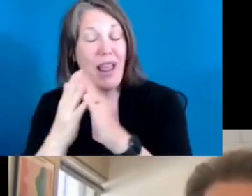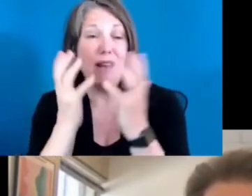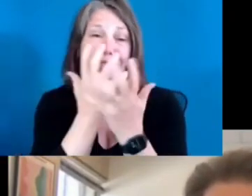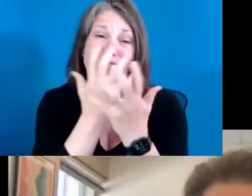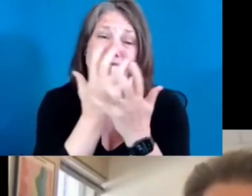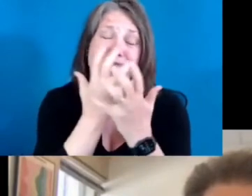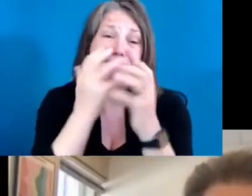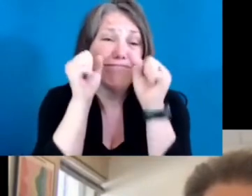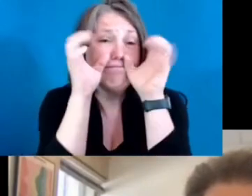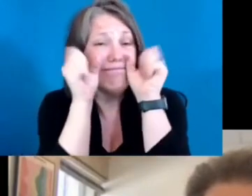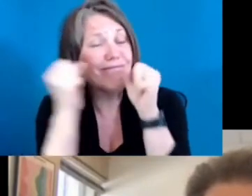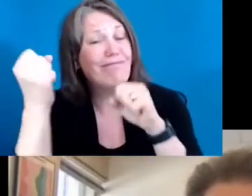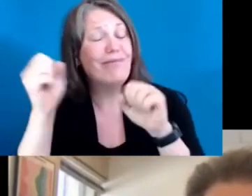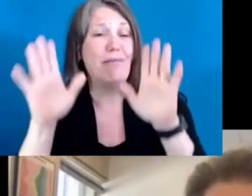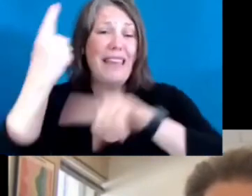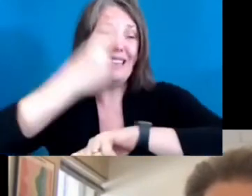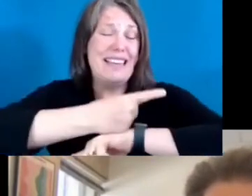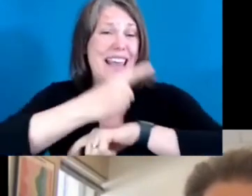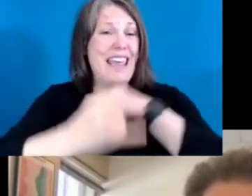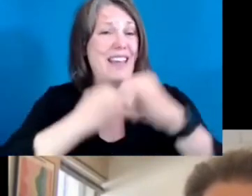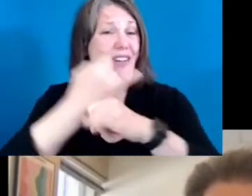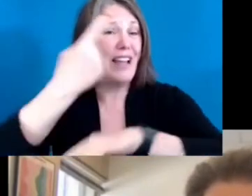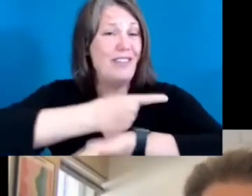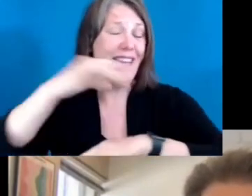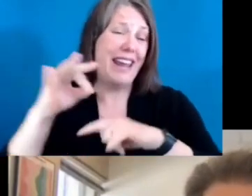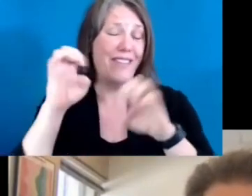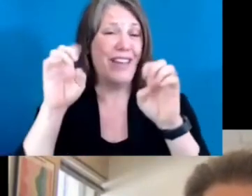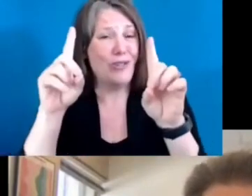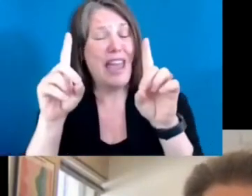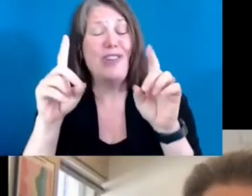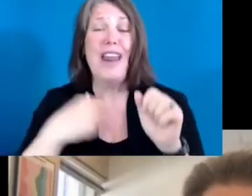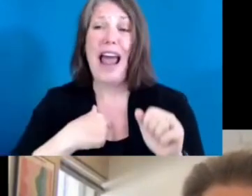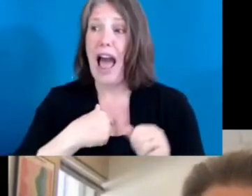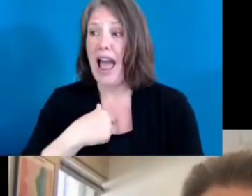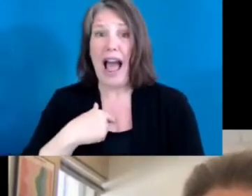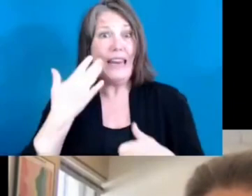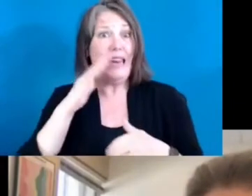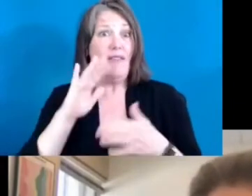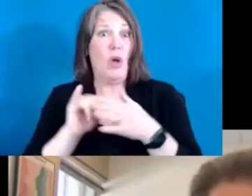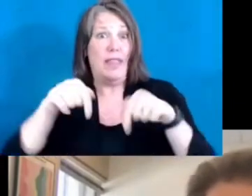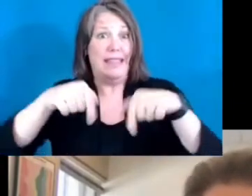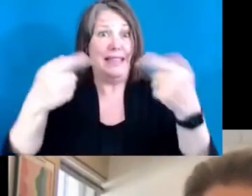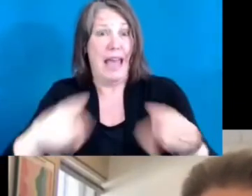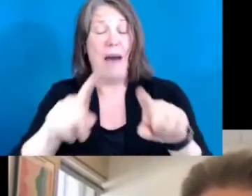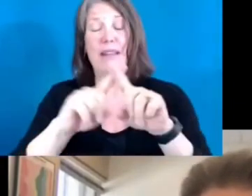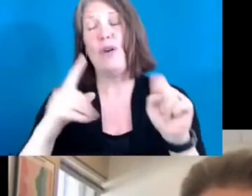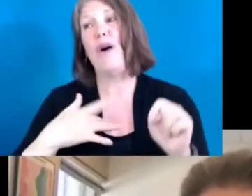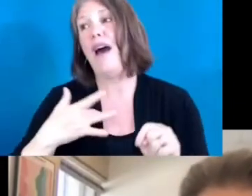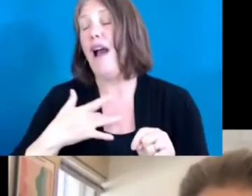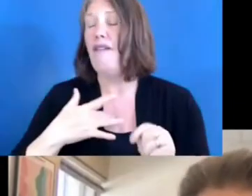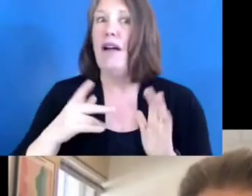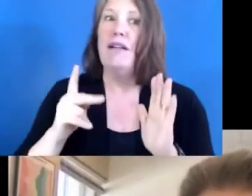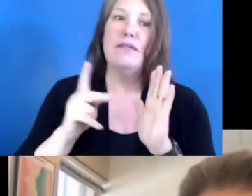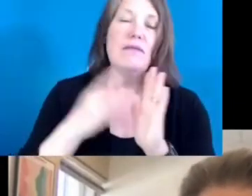amazing day, the International Day of Education. I mean, I just like, I didn't even know it existed. And so I feel